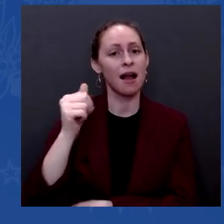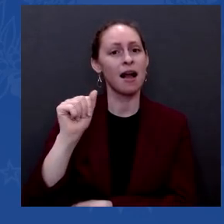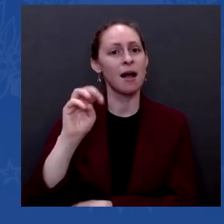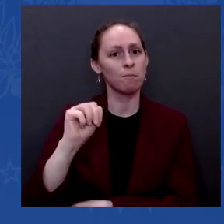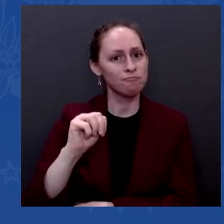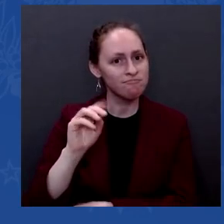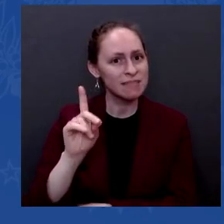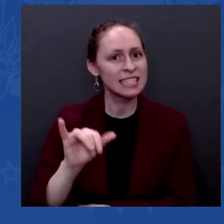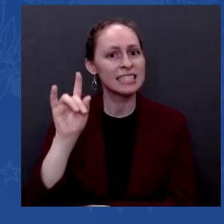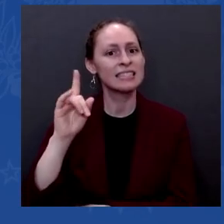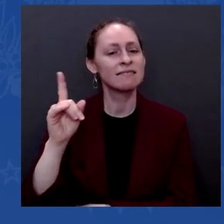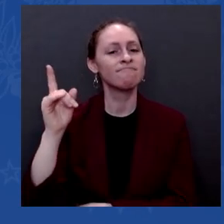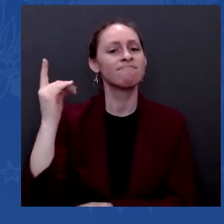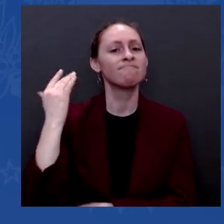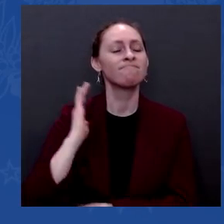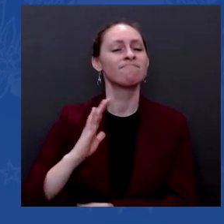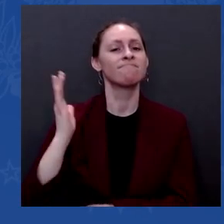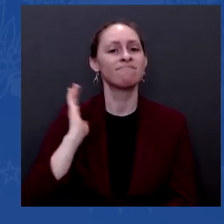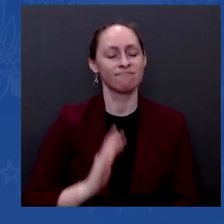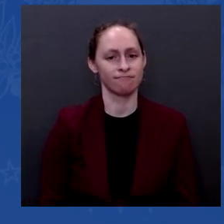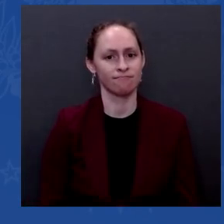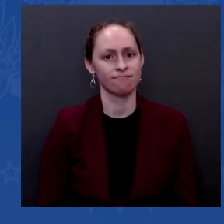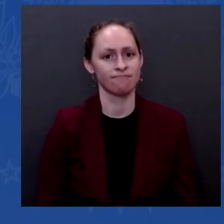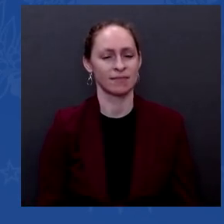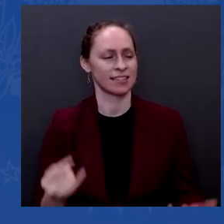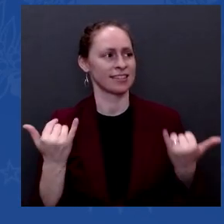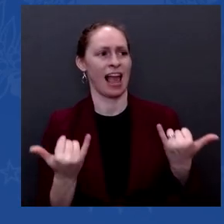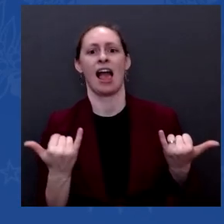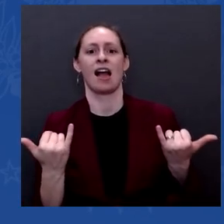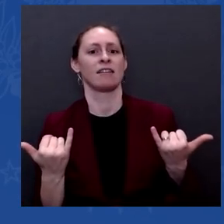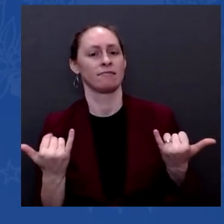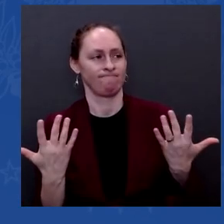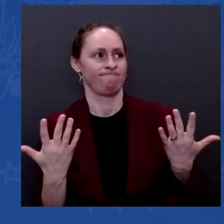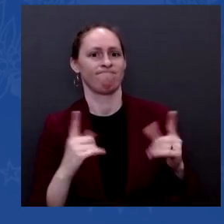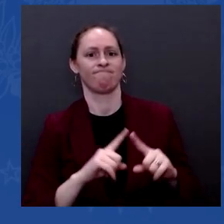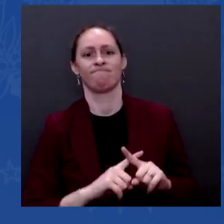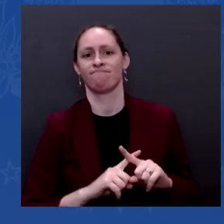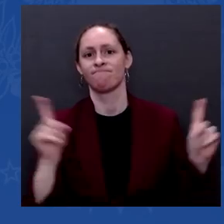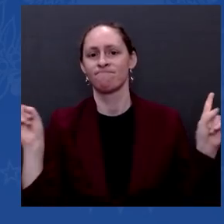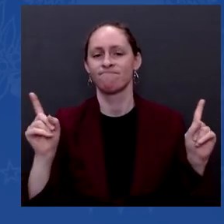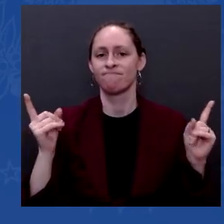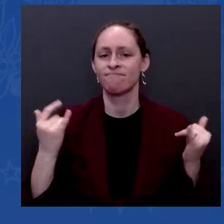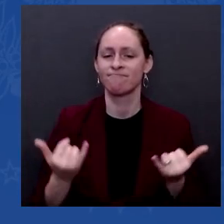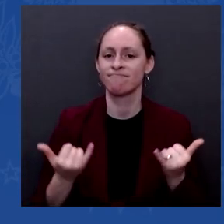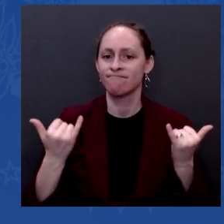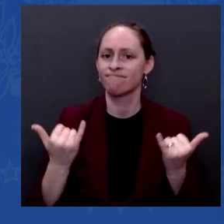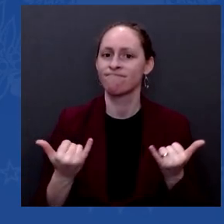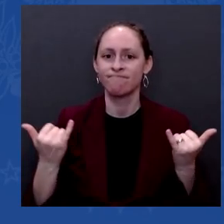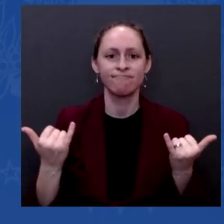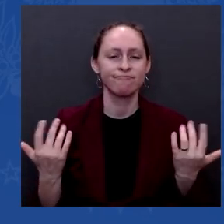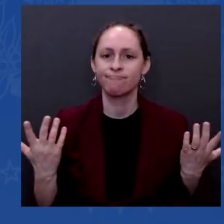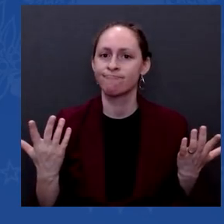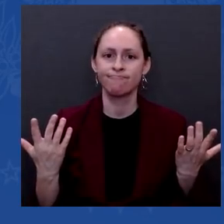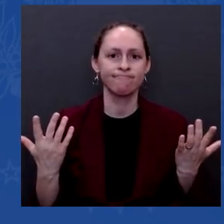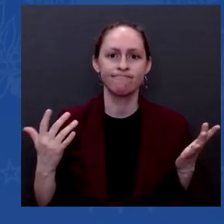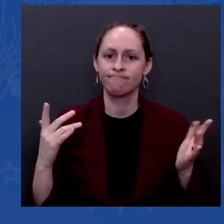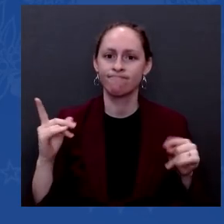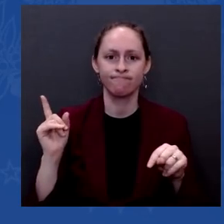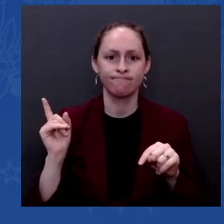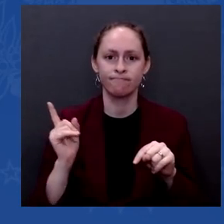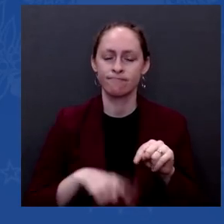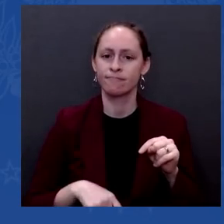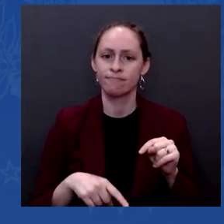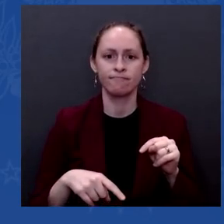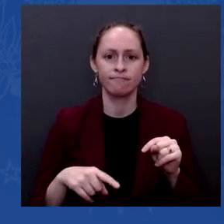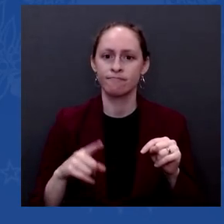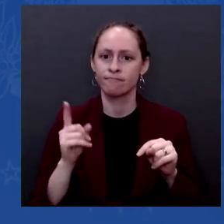to work. And I didn't say my agenda. I'm saying, what are they for? What is their agenda? They had